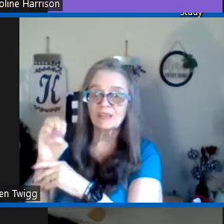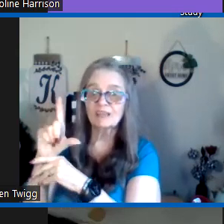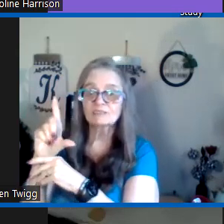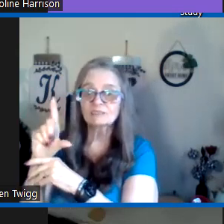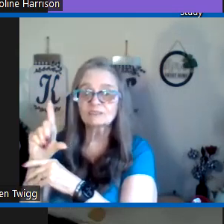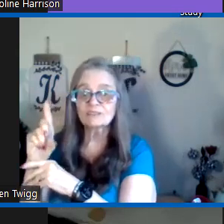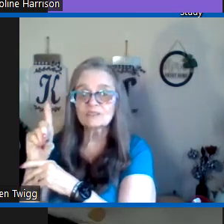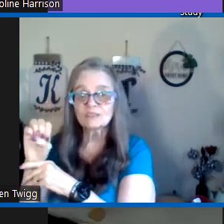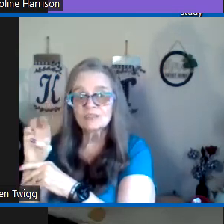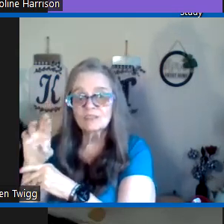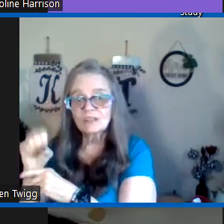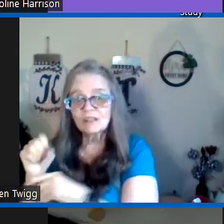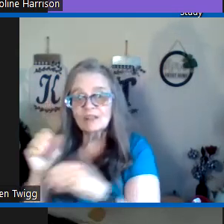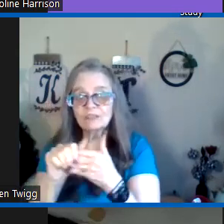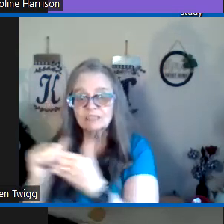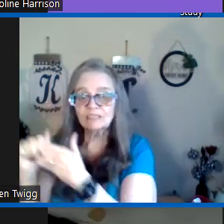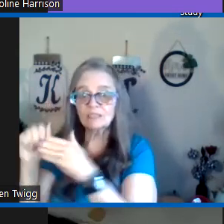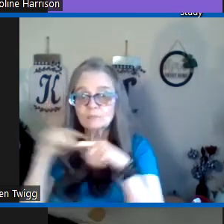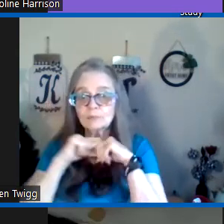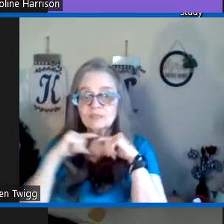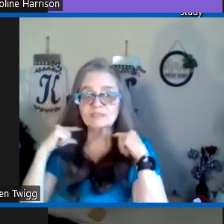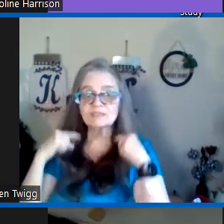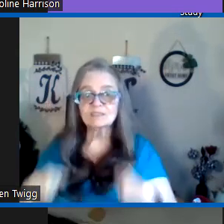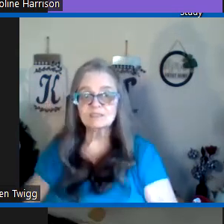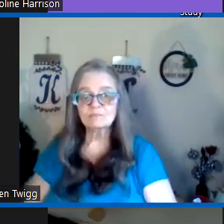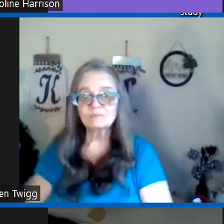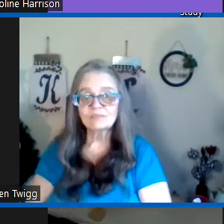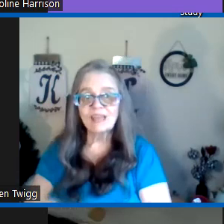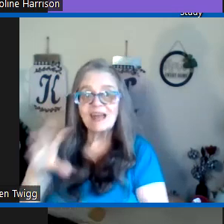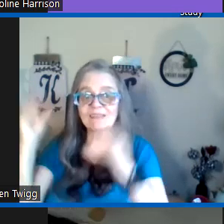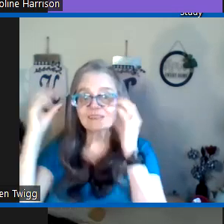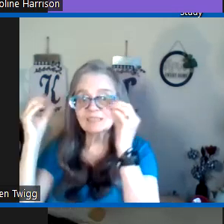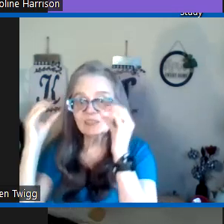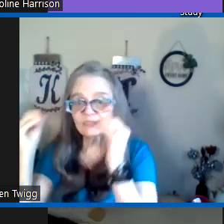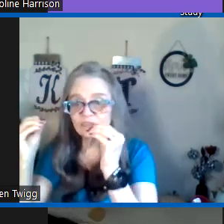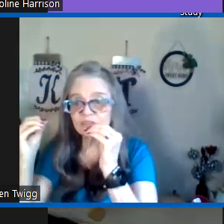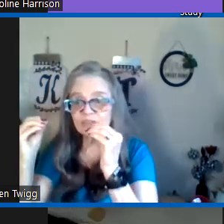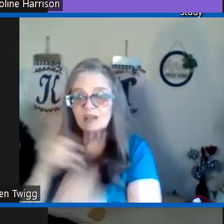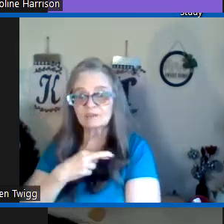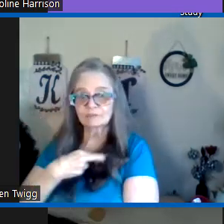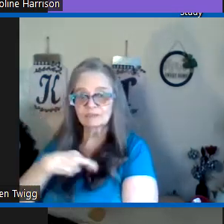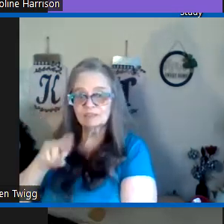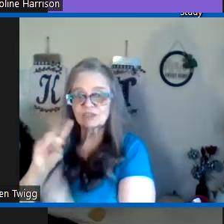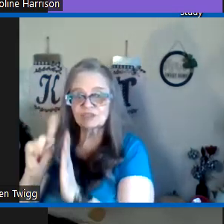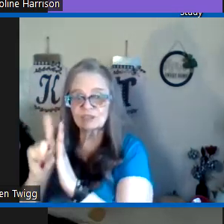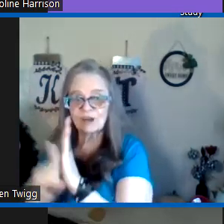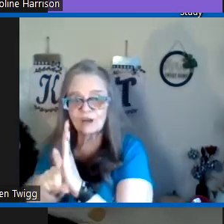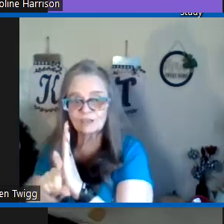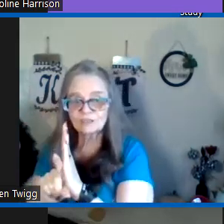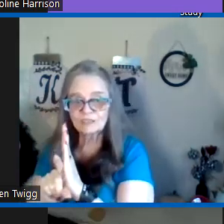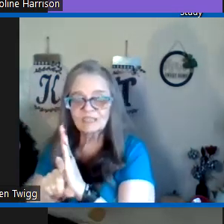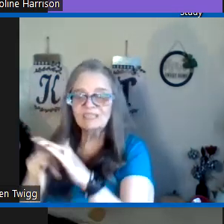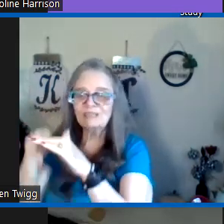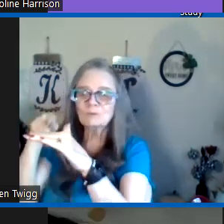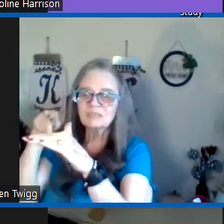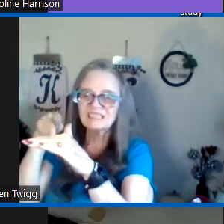by the elders the leading priests and the teachers of religious law